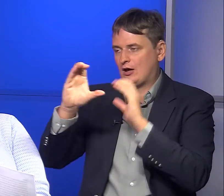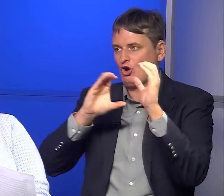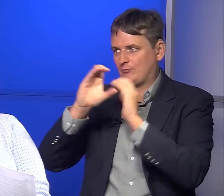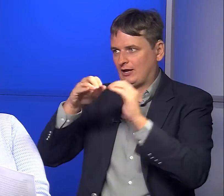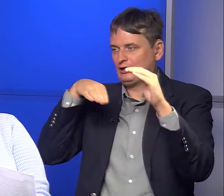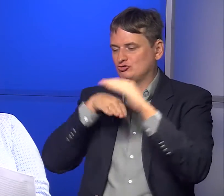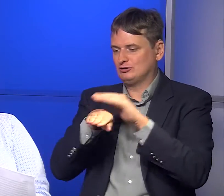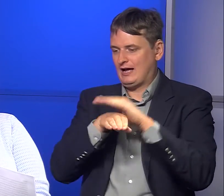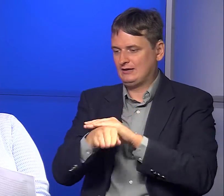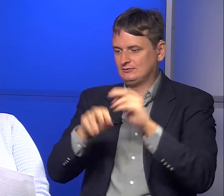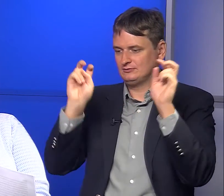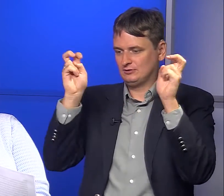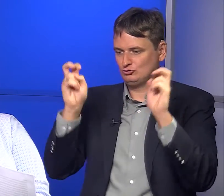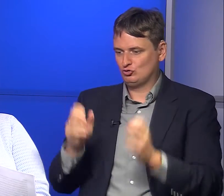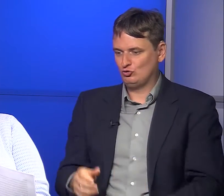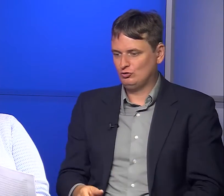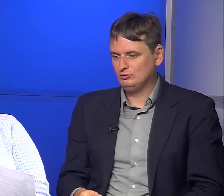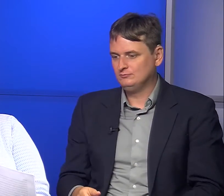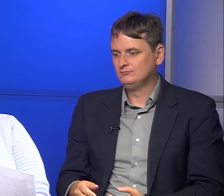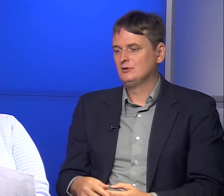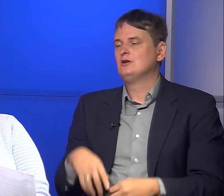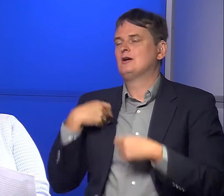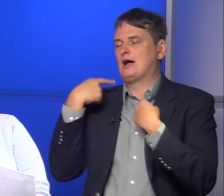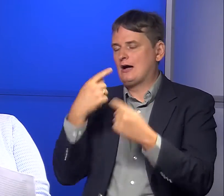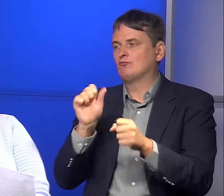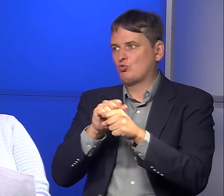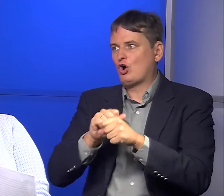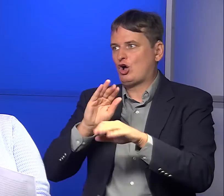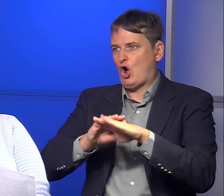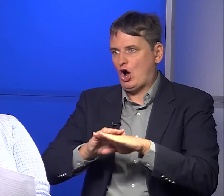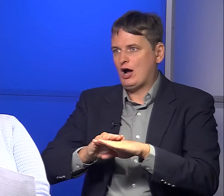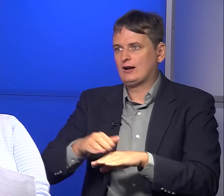Also, we've been working on telecommunications access issues.